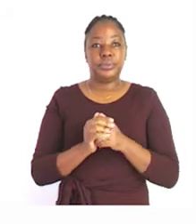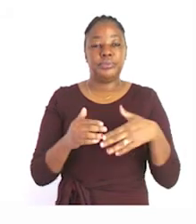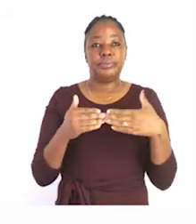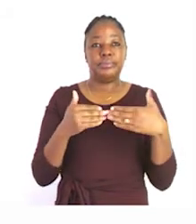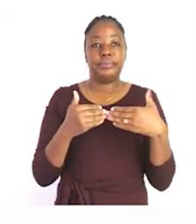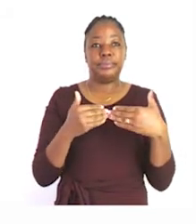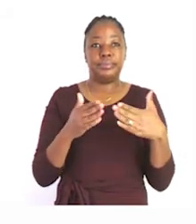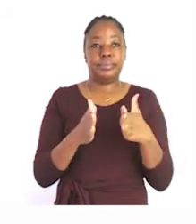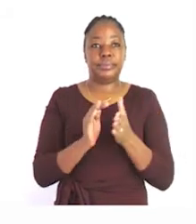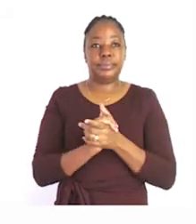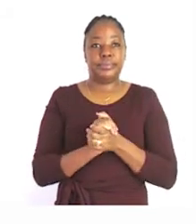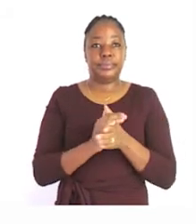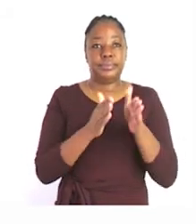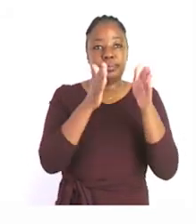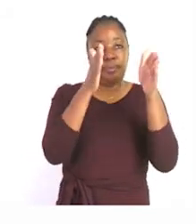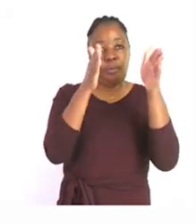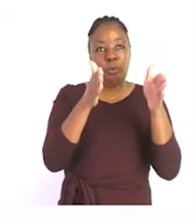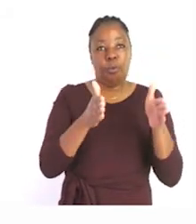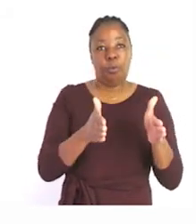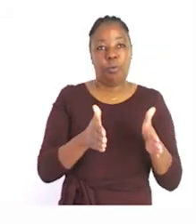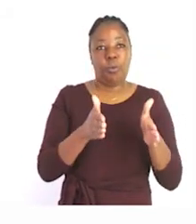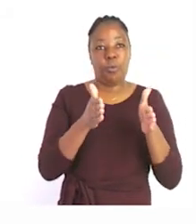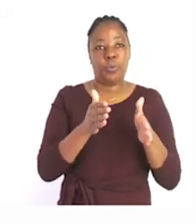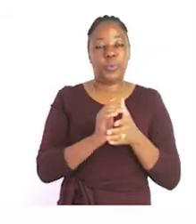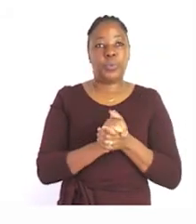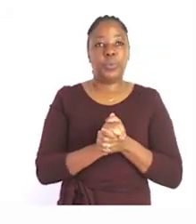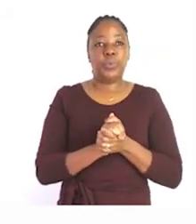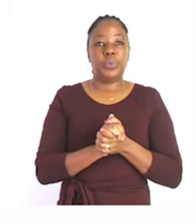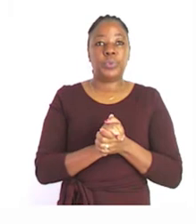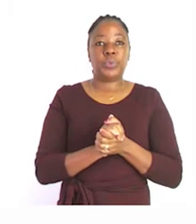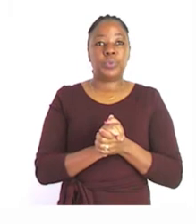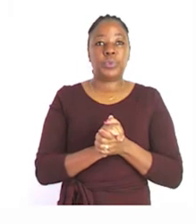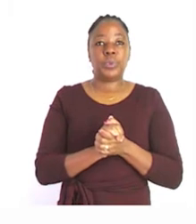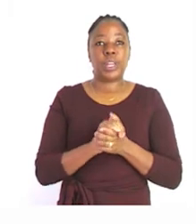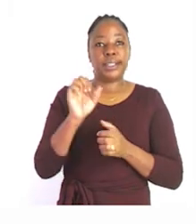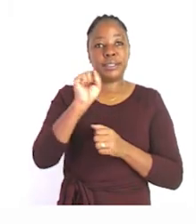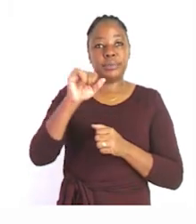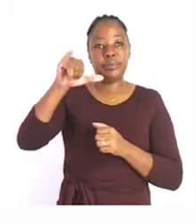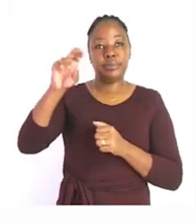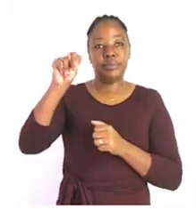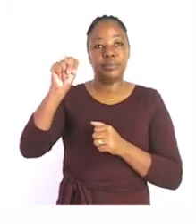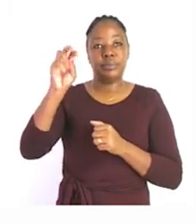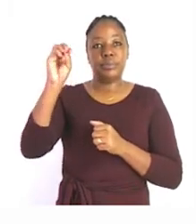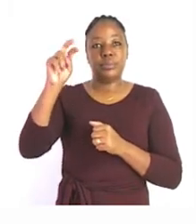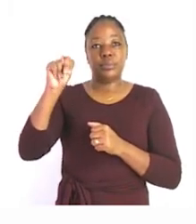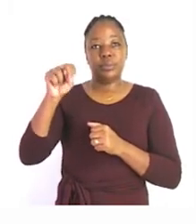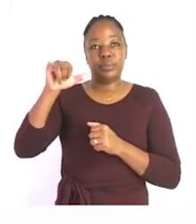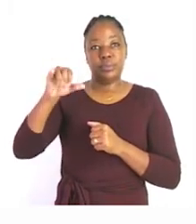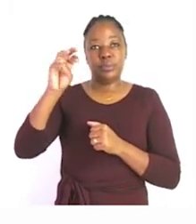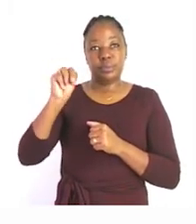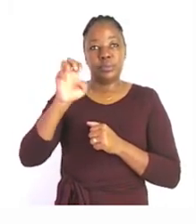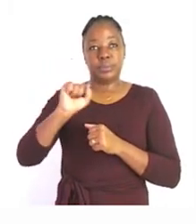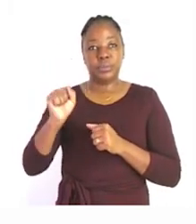the synonyms now a synonym is a word that means the same or almost the